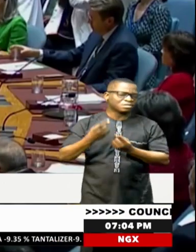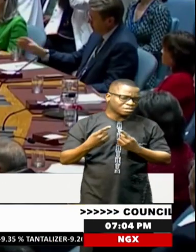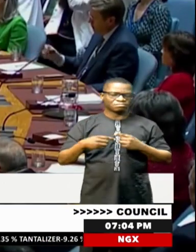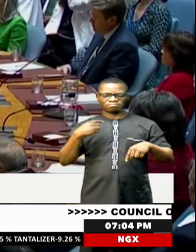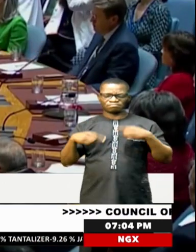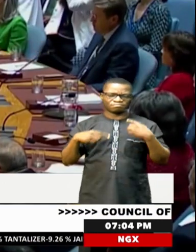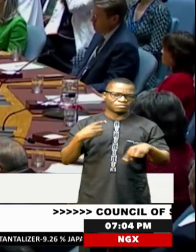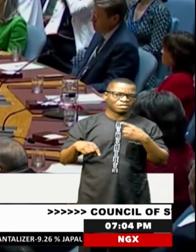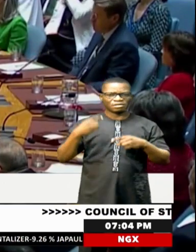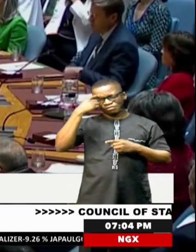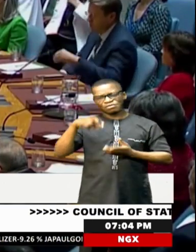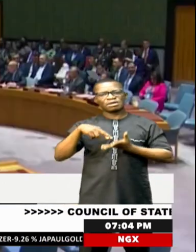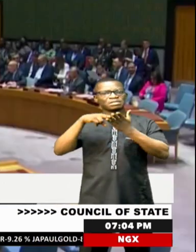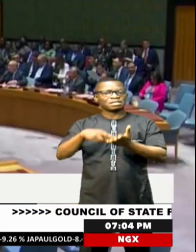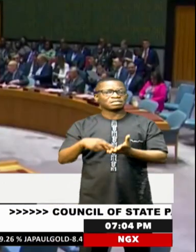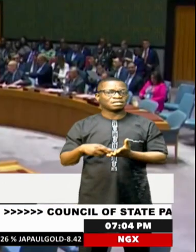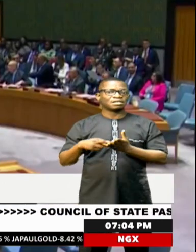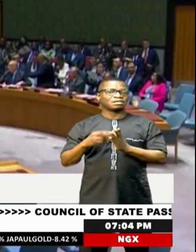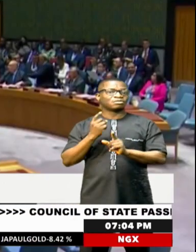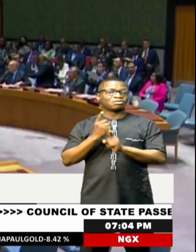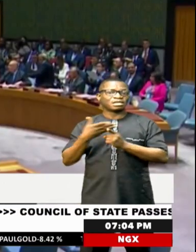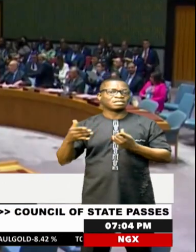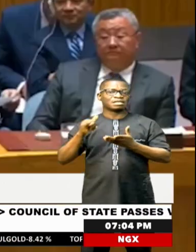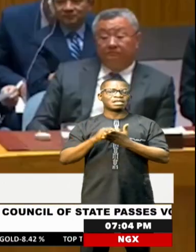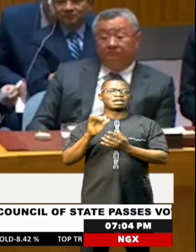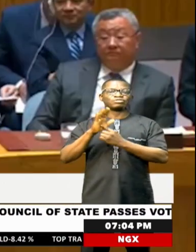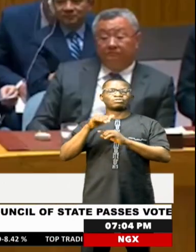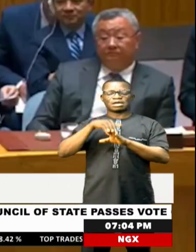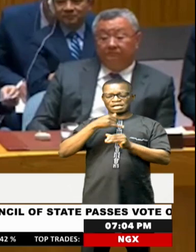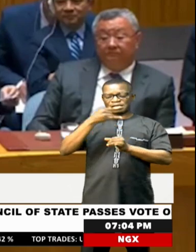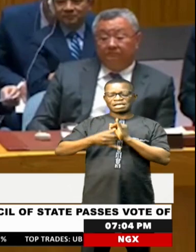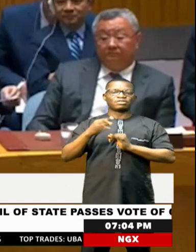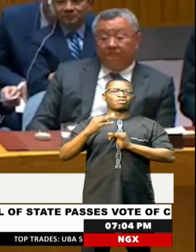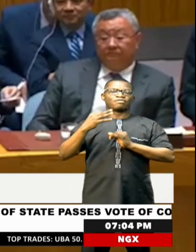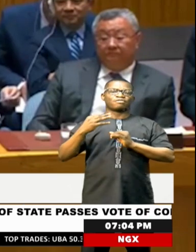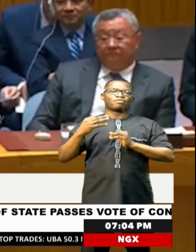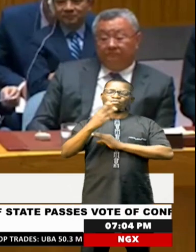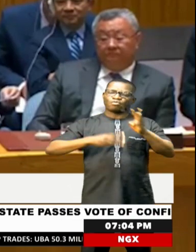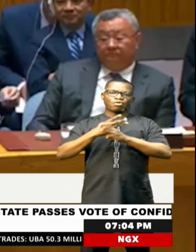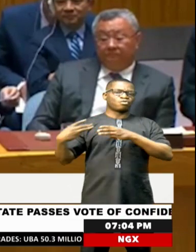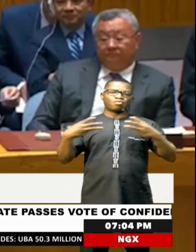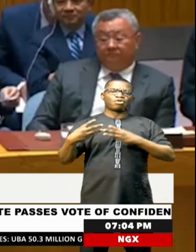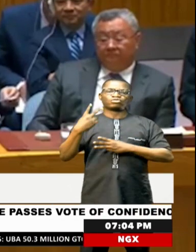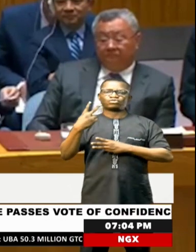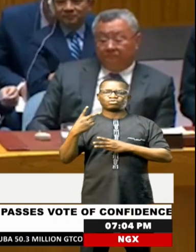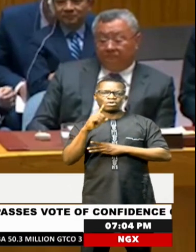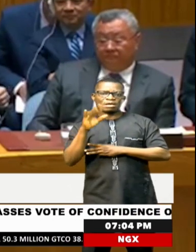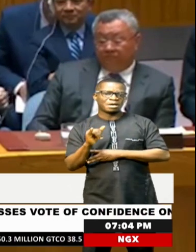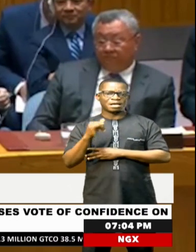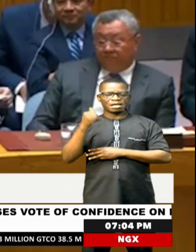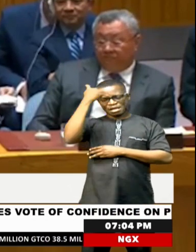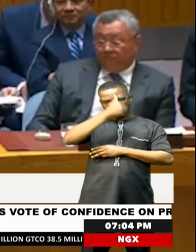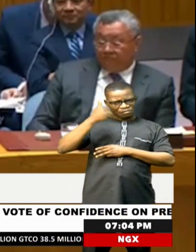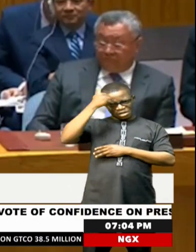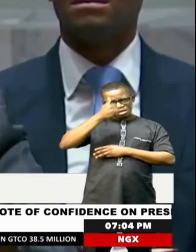for representing the realities that prevailed at the end of World War II, when much of Africa was still